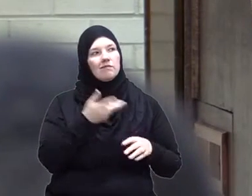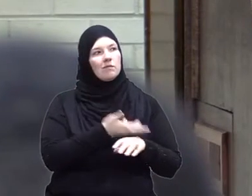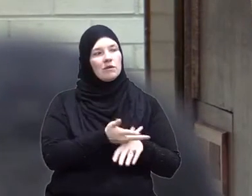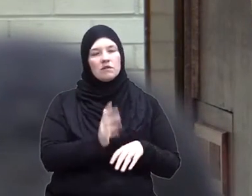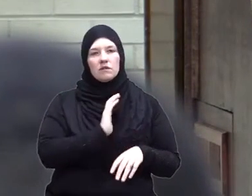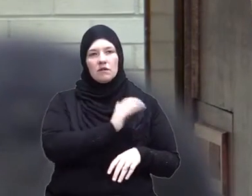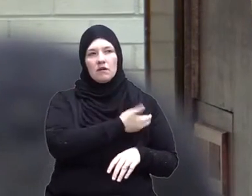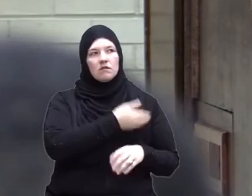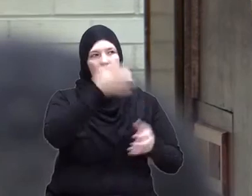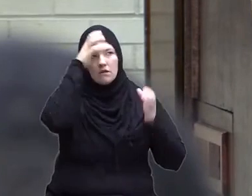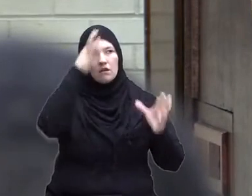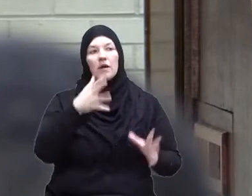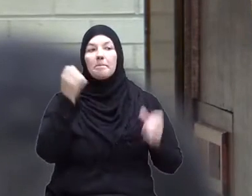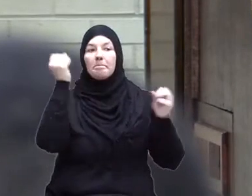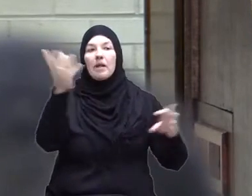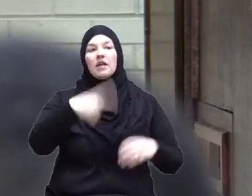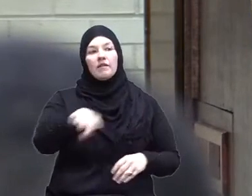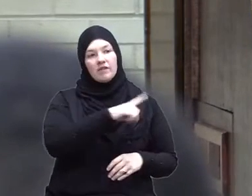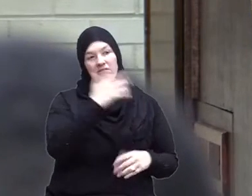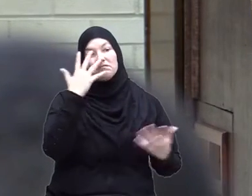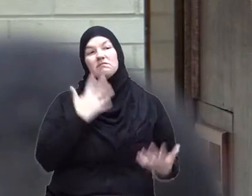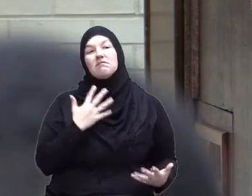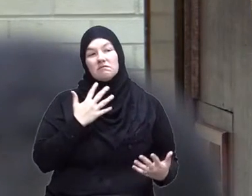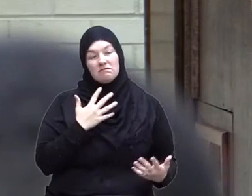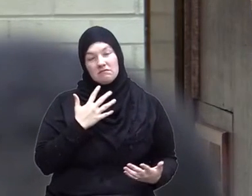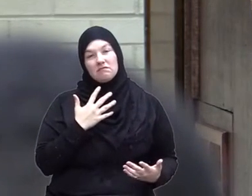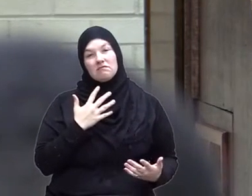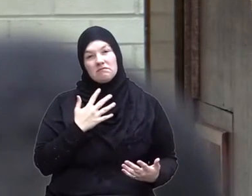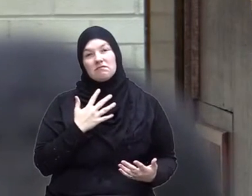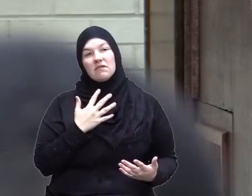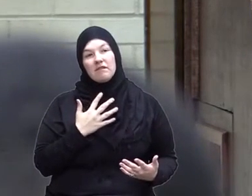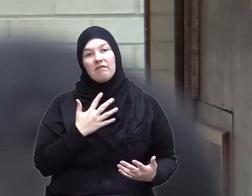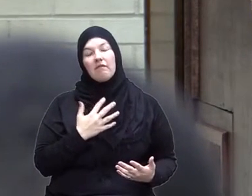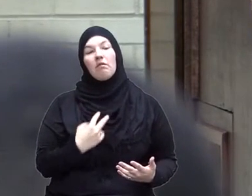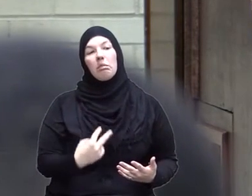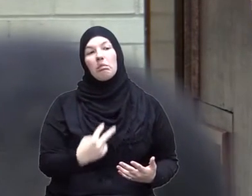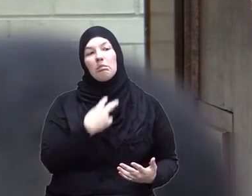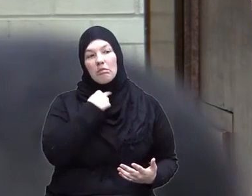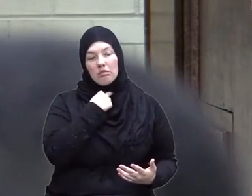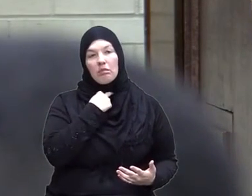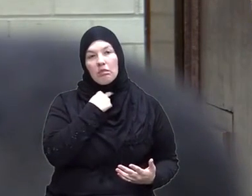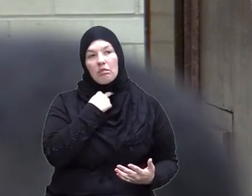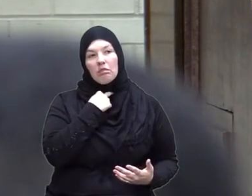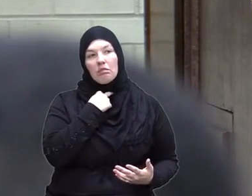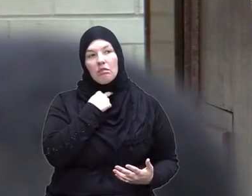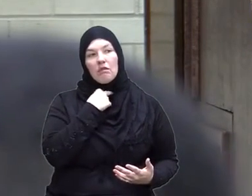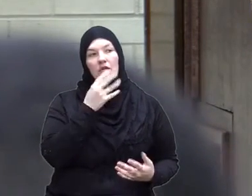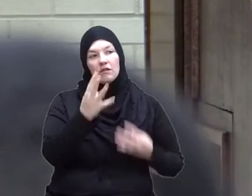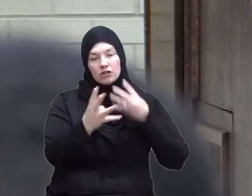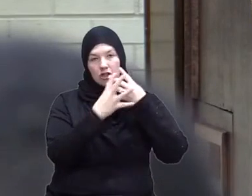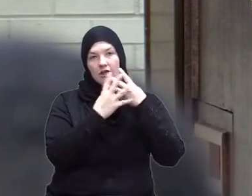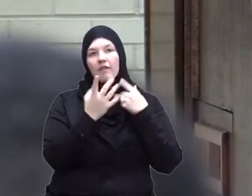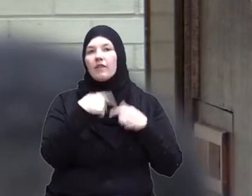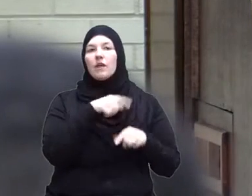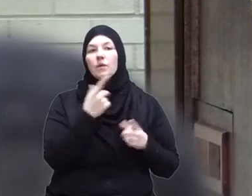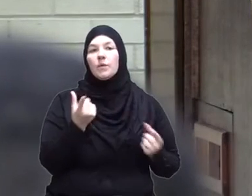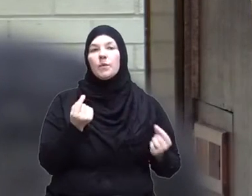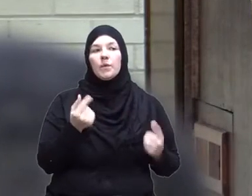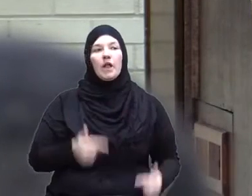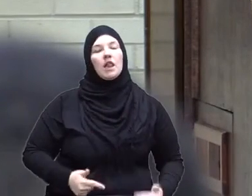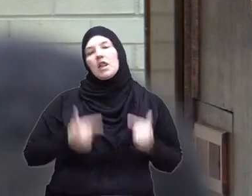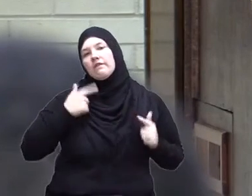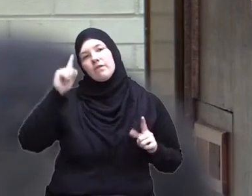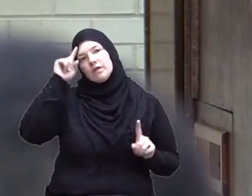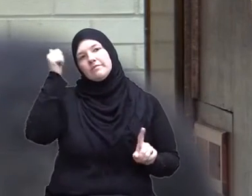and many of them who unfortunately fell in the trap of the sultan they ended up just living for